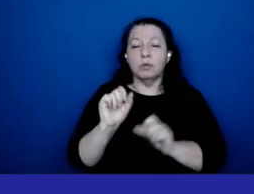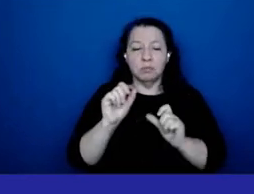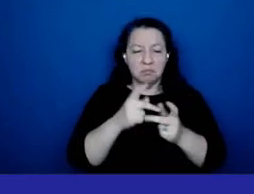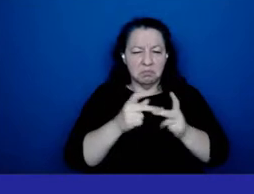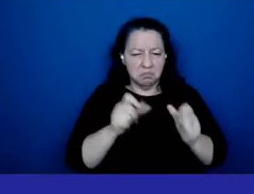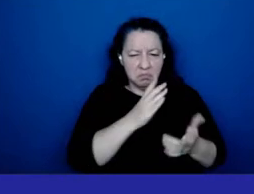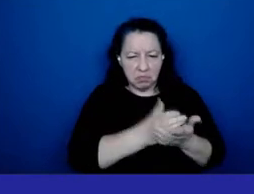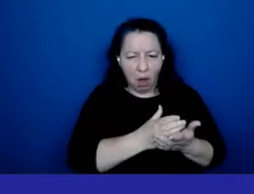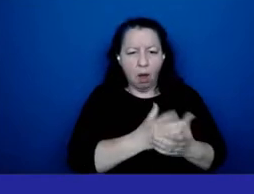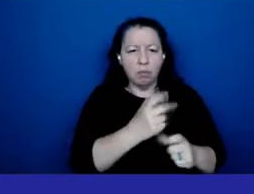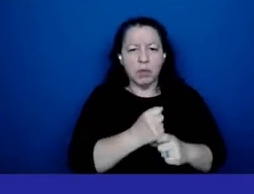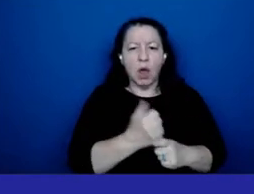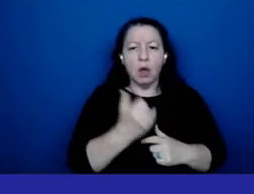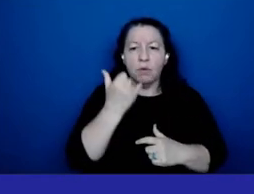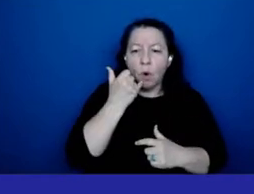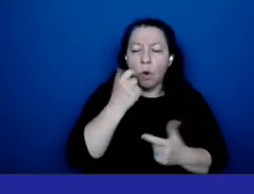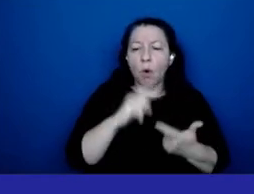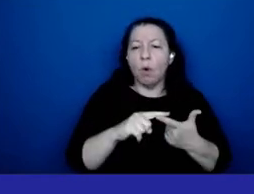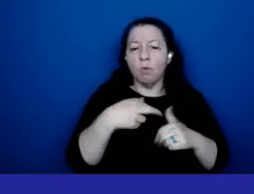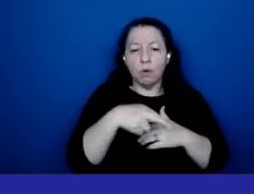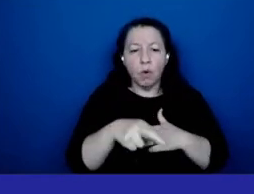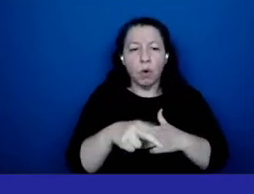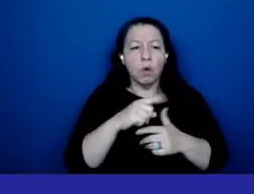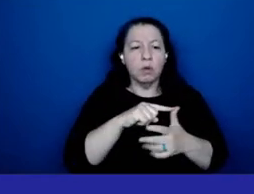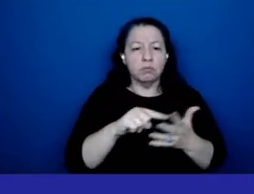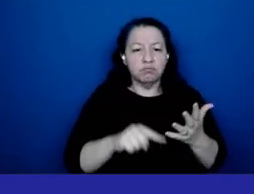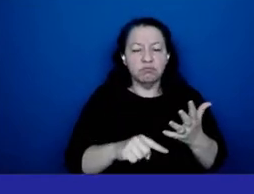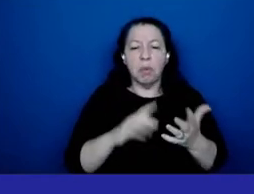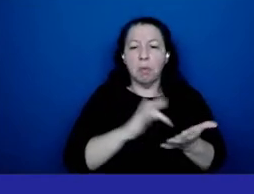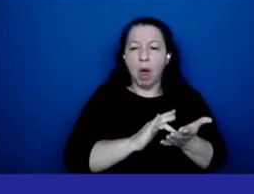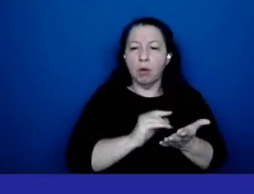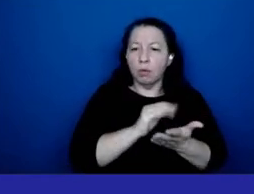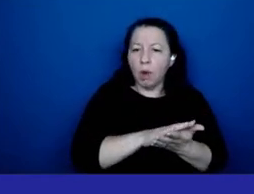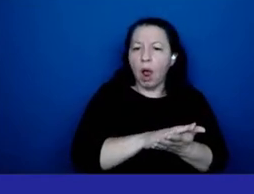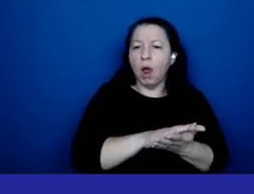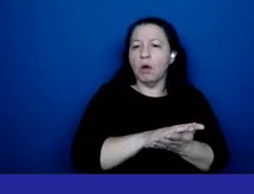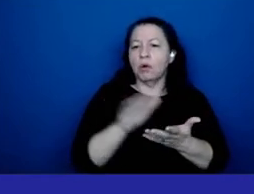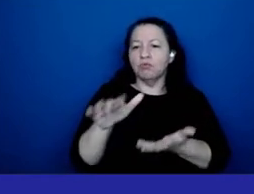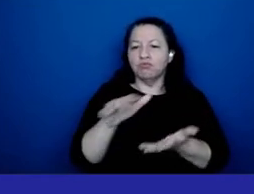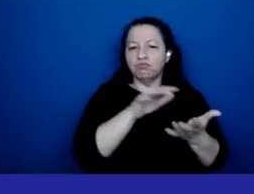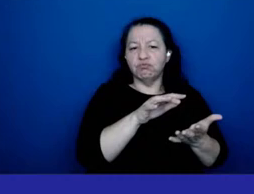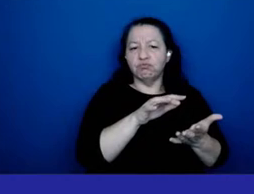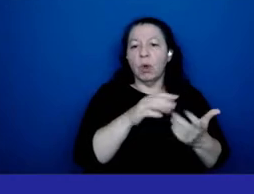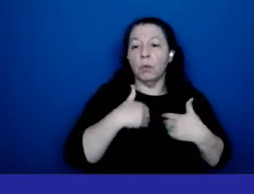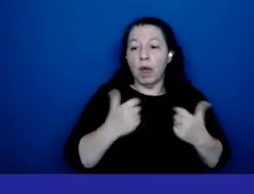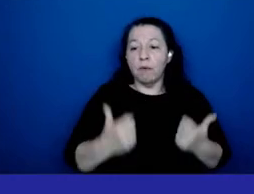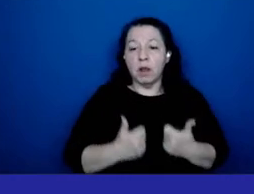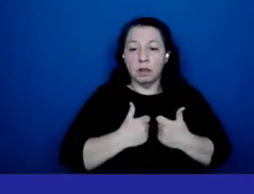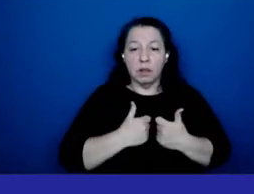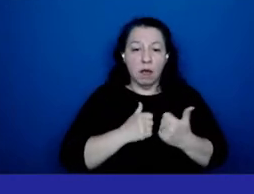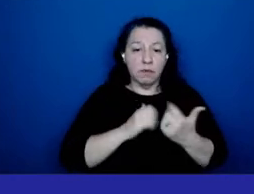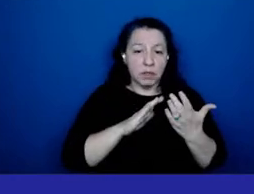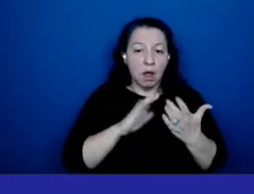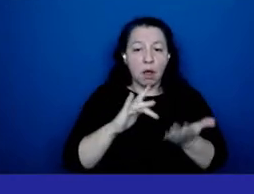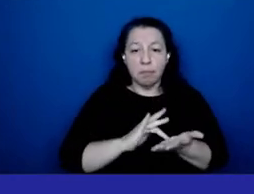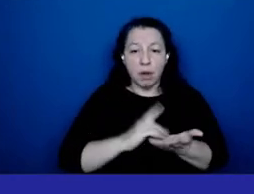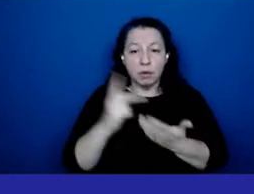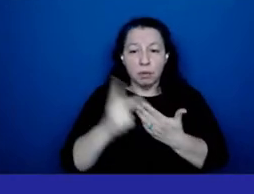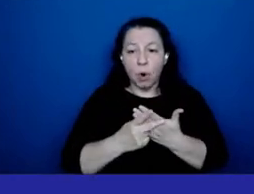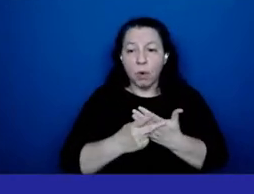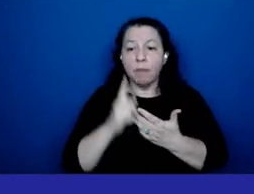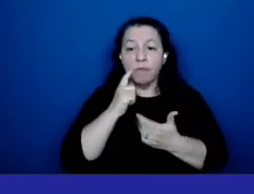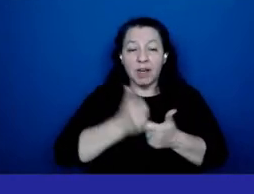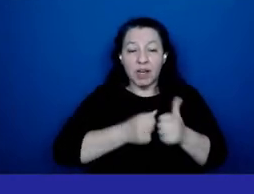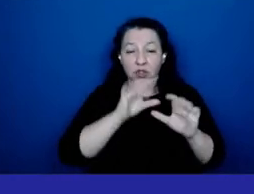uh their referrals and their medical records we have a lifestyle medicine program in every borough